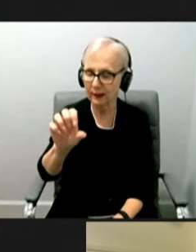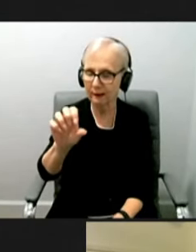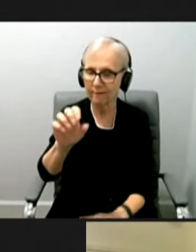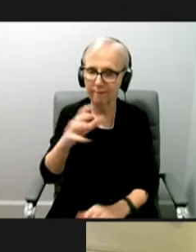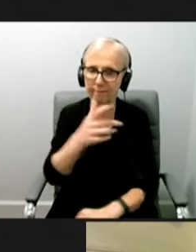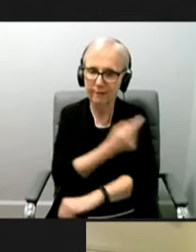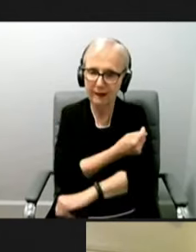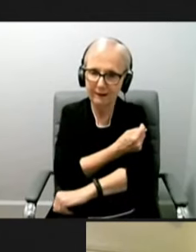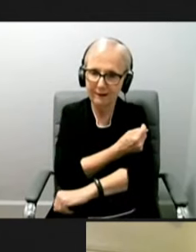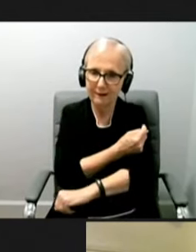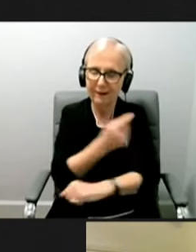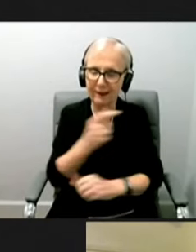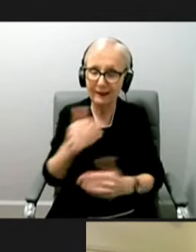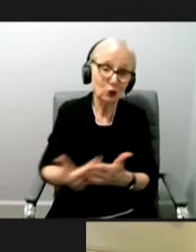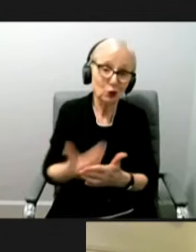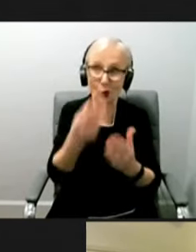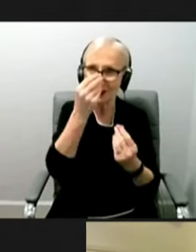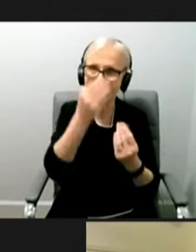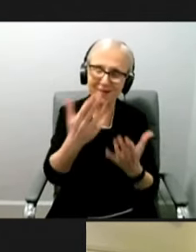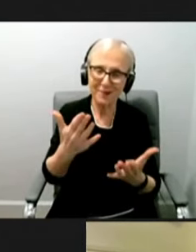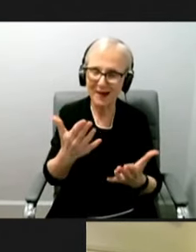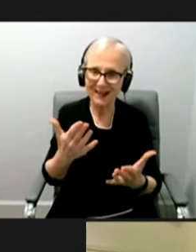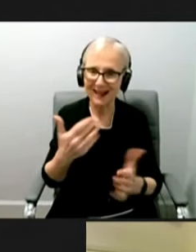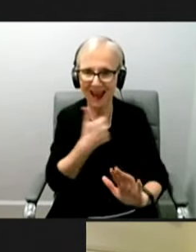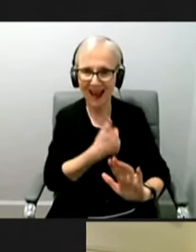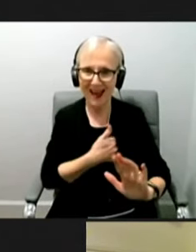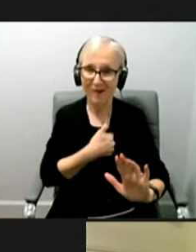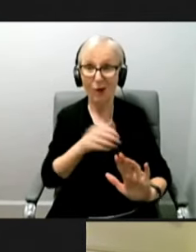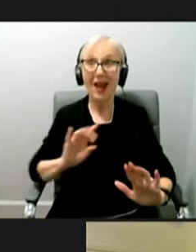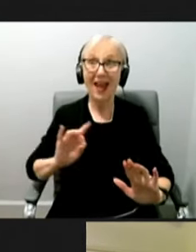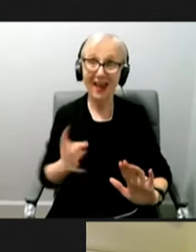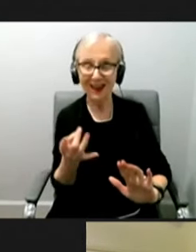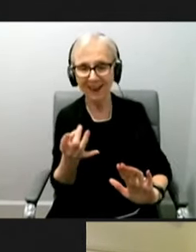I didn't have the freshest data in front of me. So I apologize. Eighth in the nation.